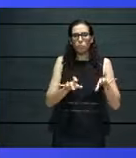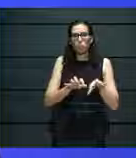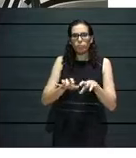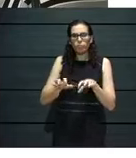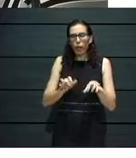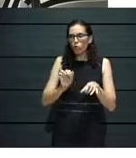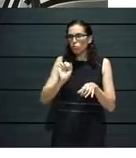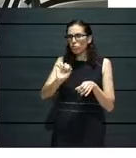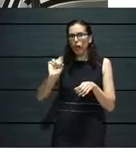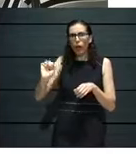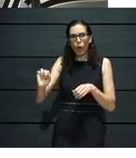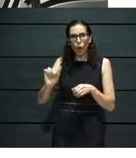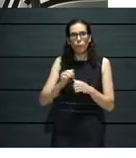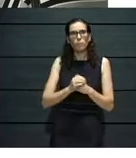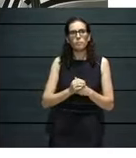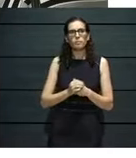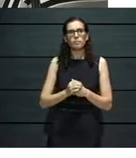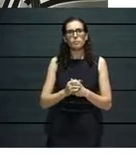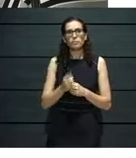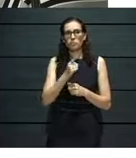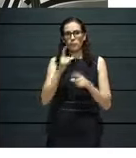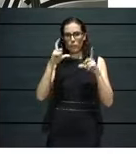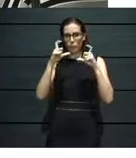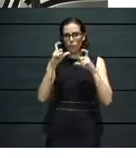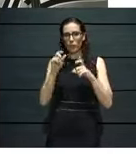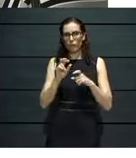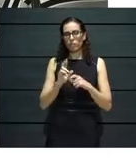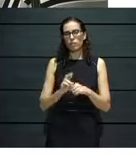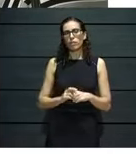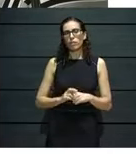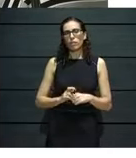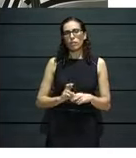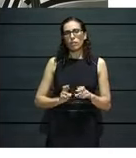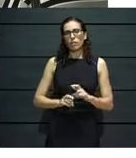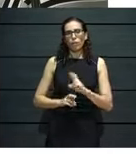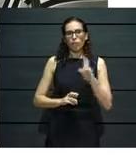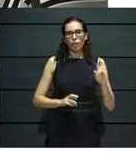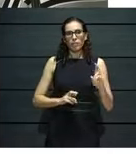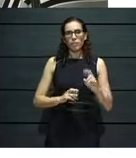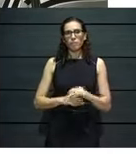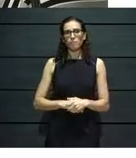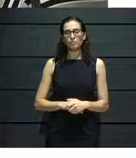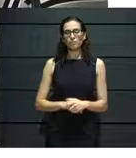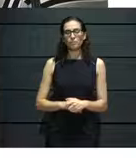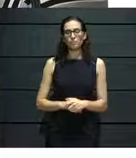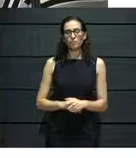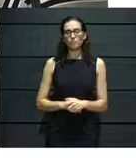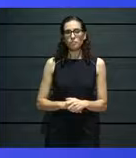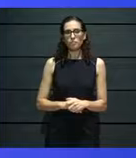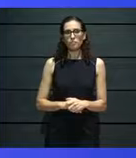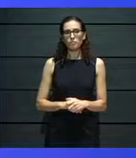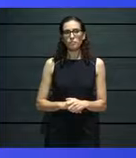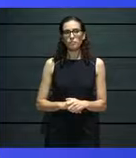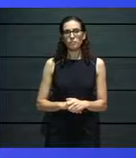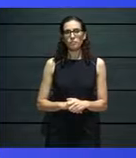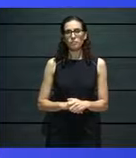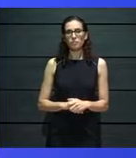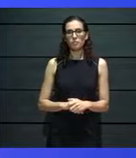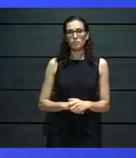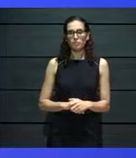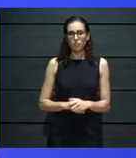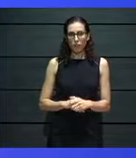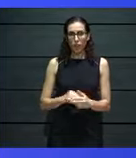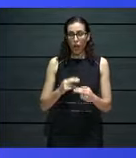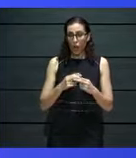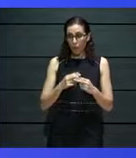built by Mike Desira there on the right. We've also featured innovative installations